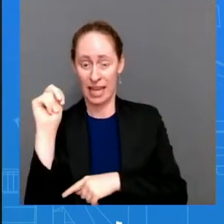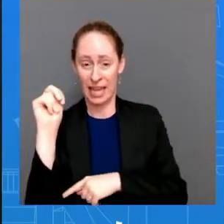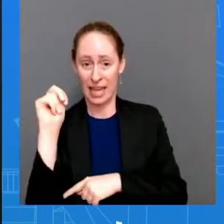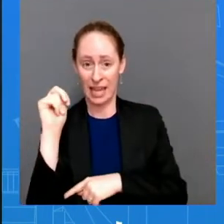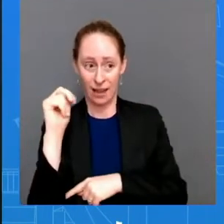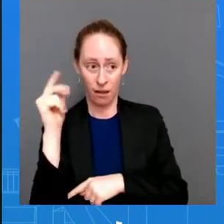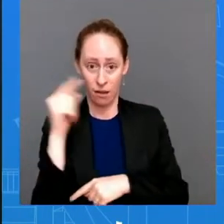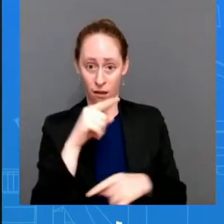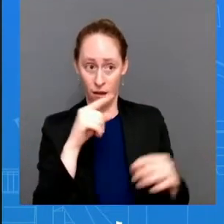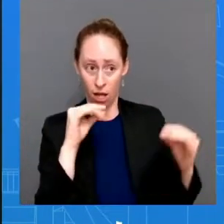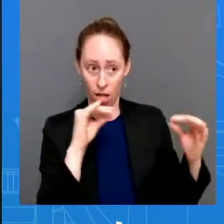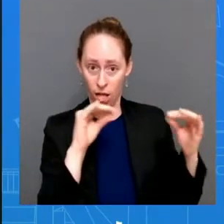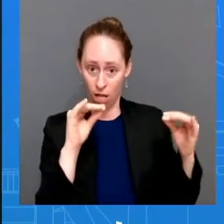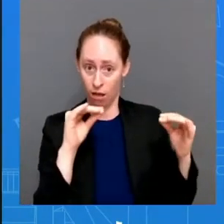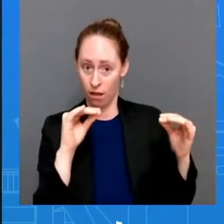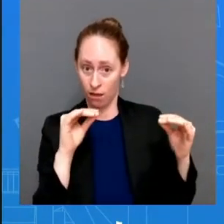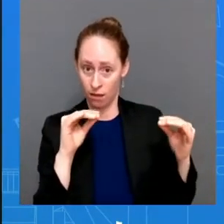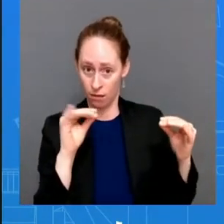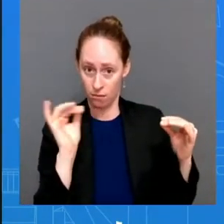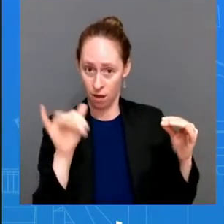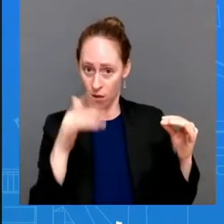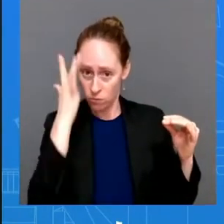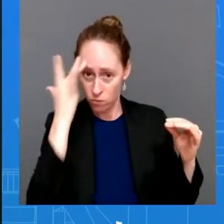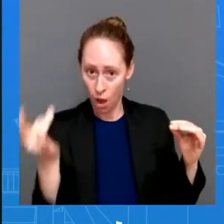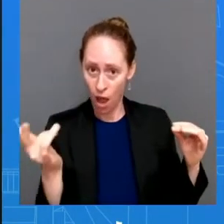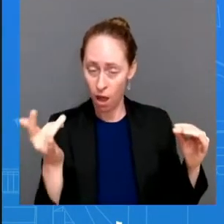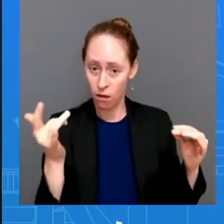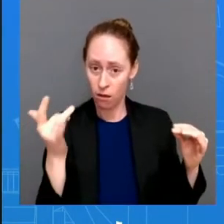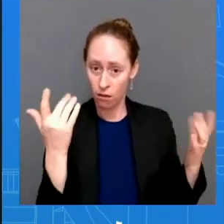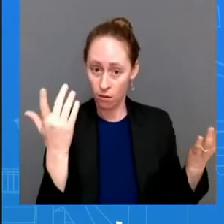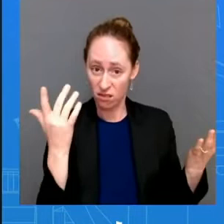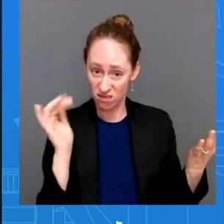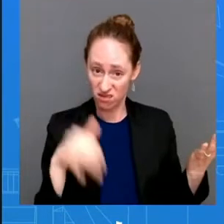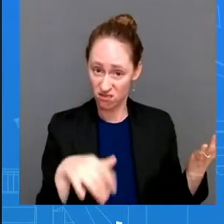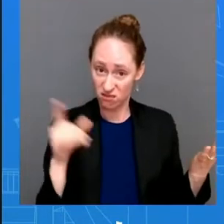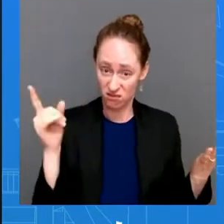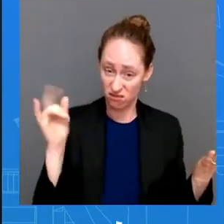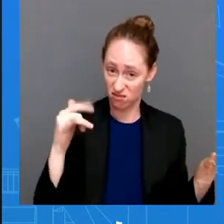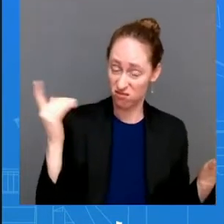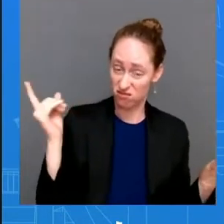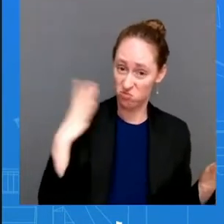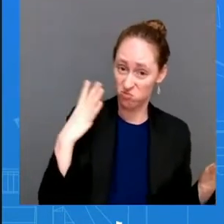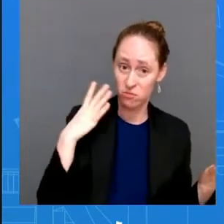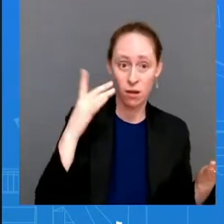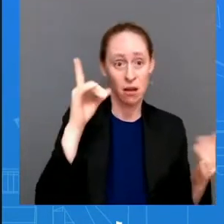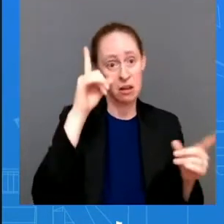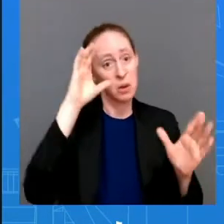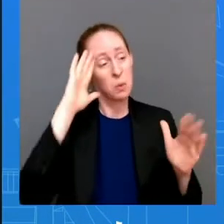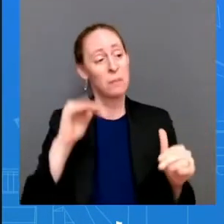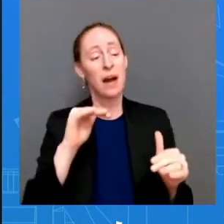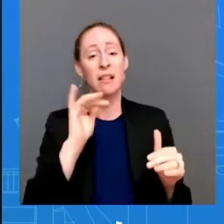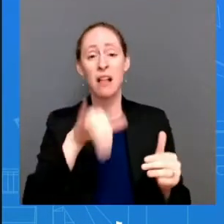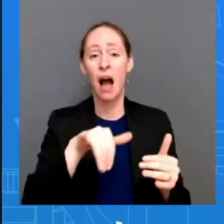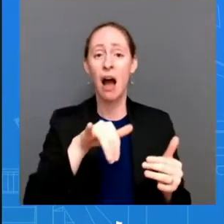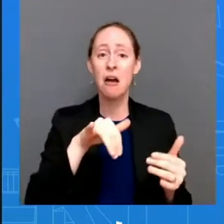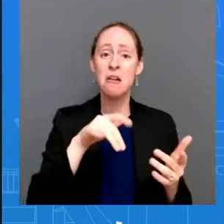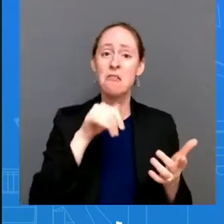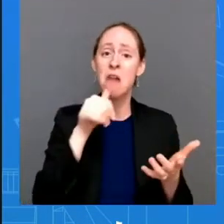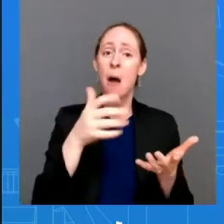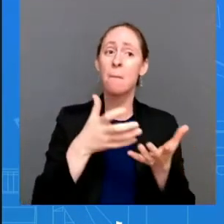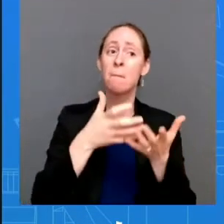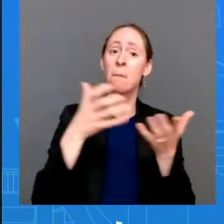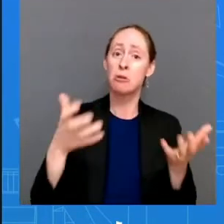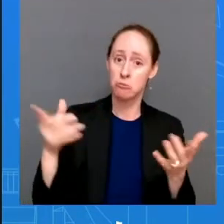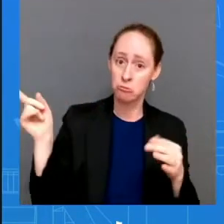that oil supply must meet oil demand and the fact of the matter is and i just laid this out in the top which is seven weeks ago the